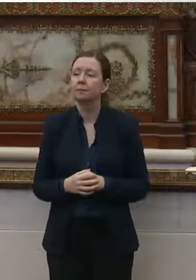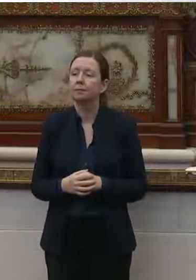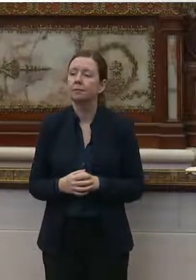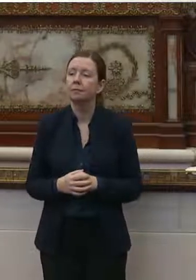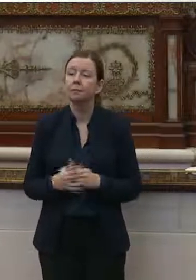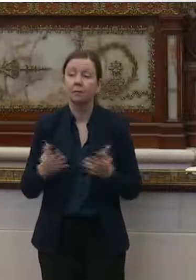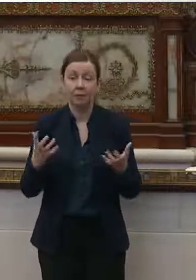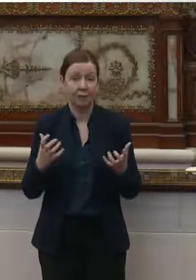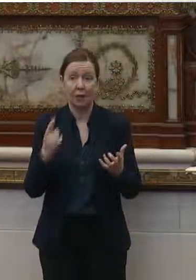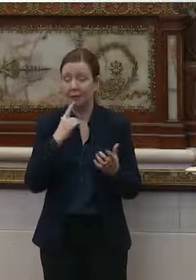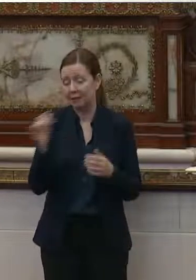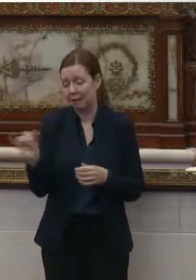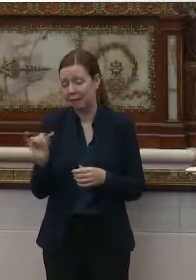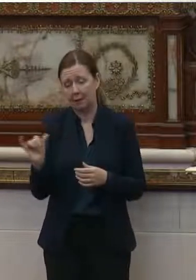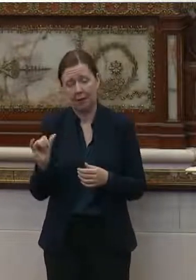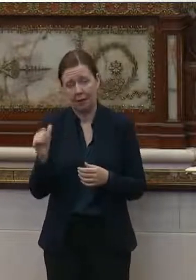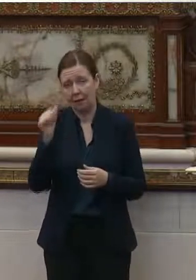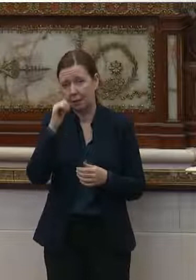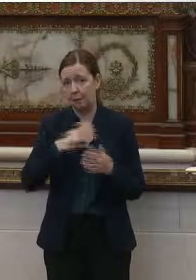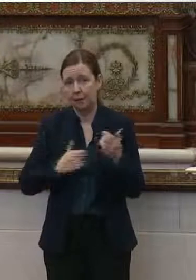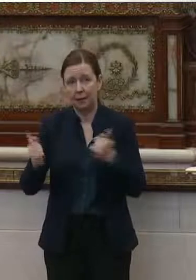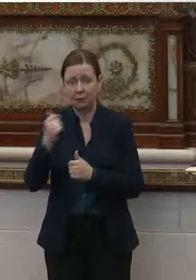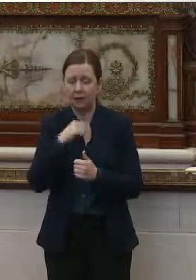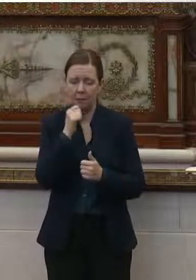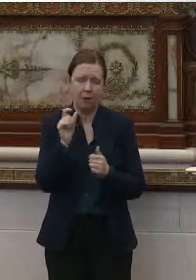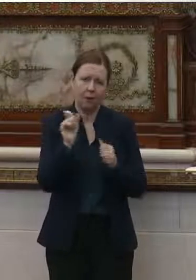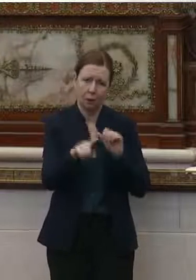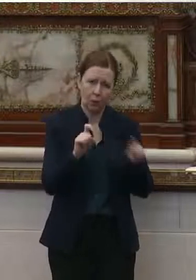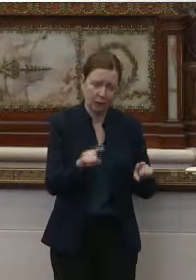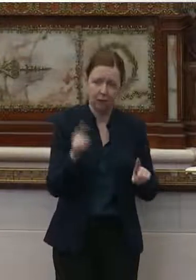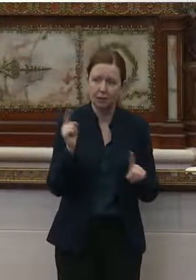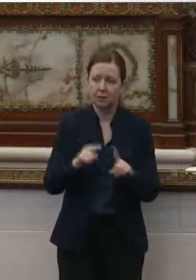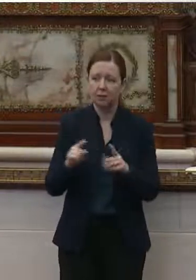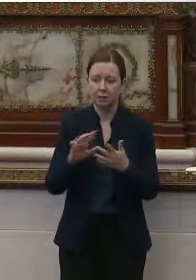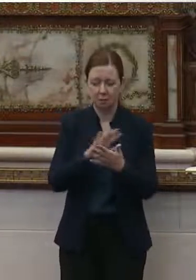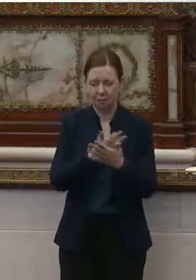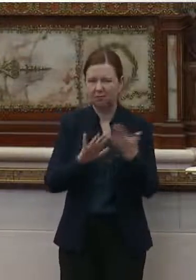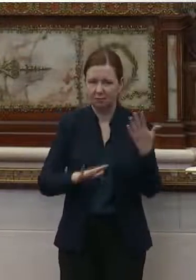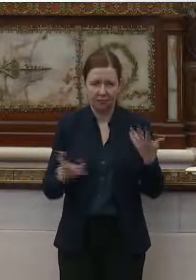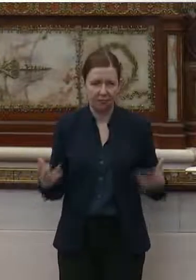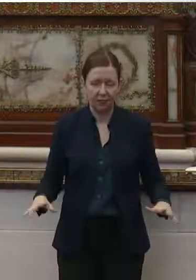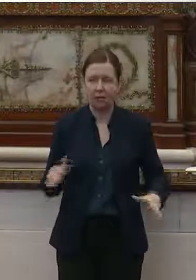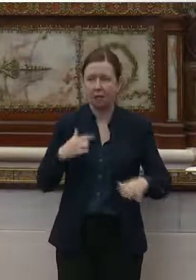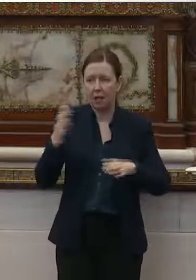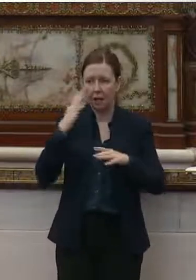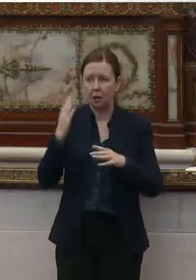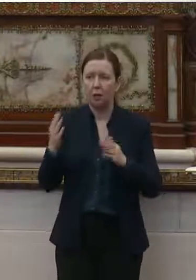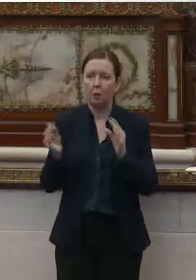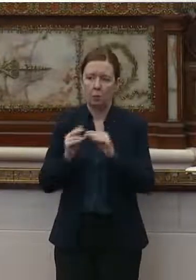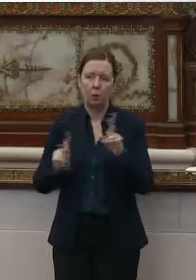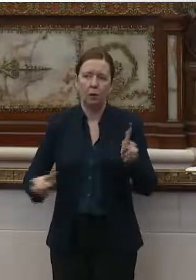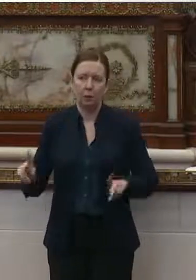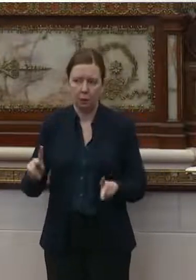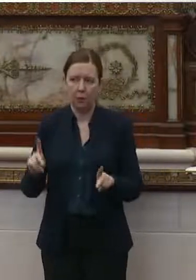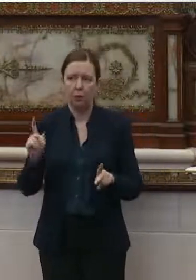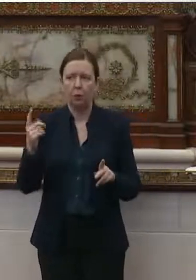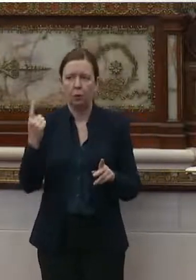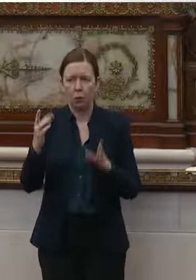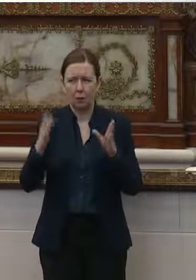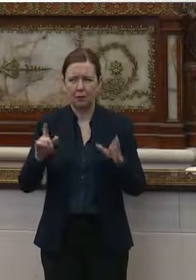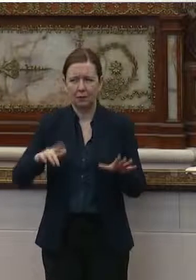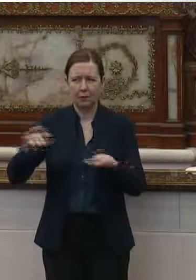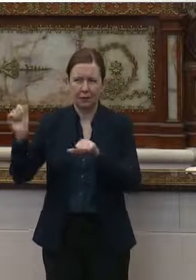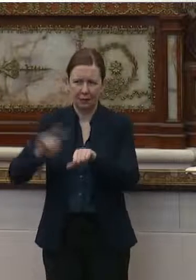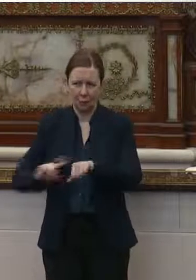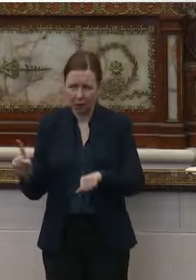I just want to echo your sentiments, Madam Chair, and I'm not going to go into questions until we get through the whole panel. I know that there's one person who has to leave at one o'clock that's